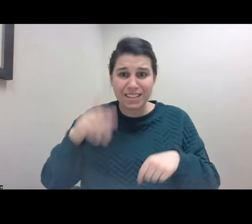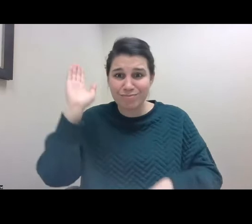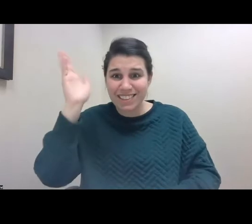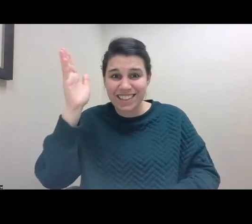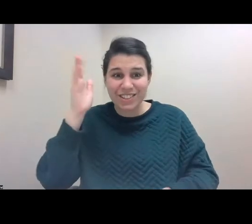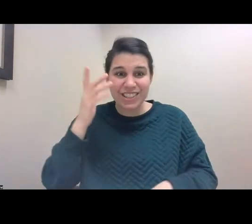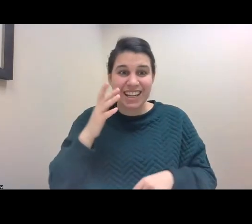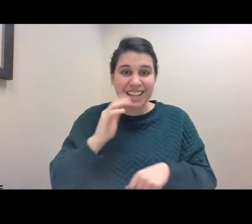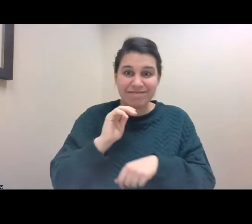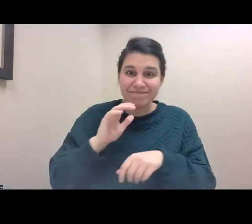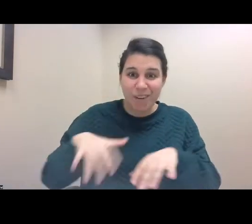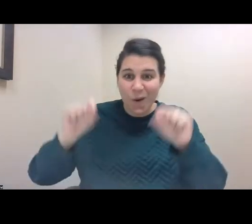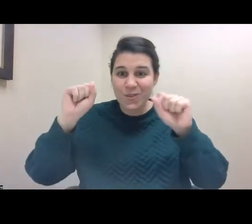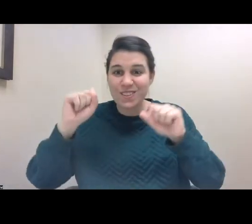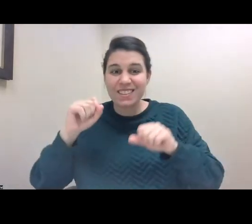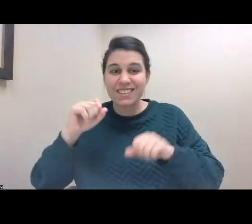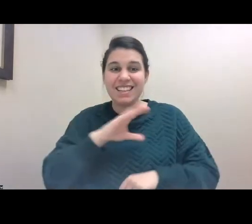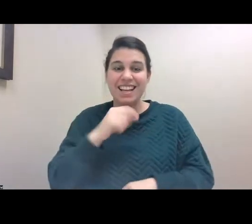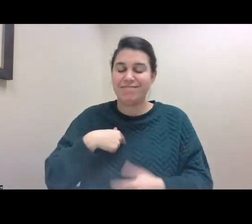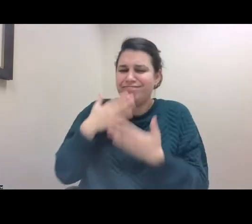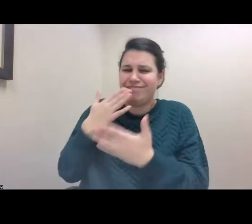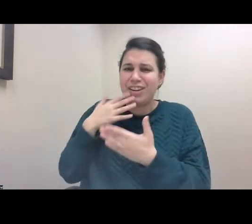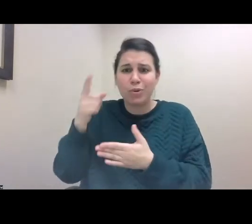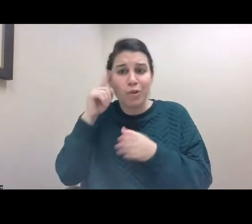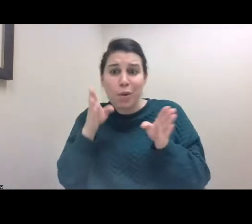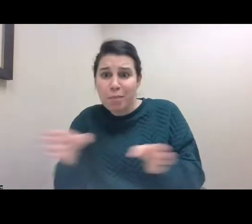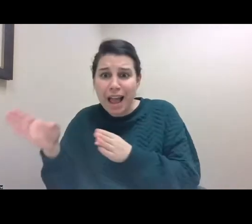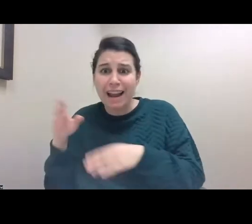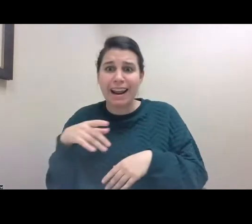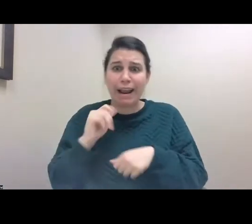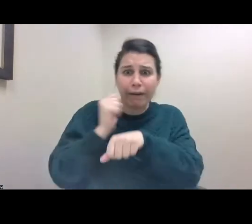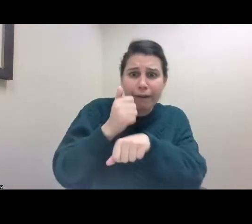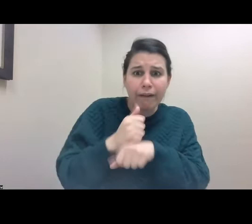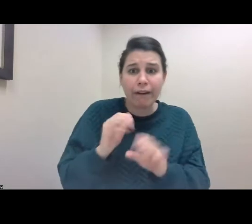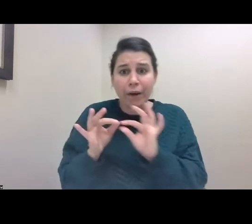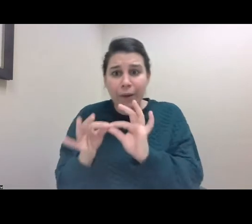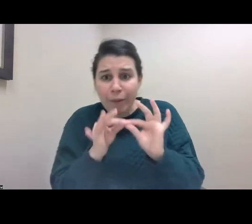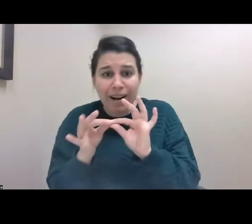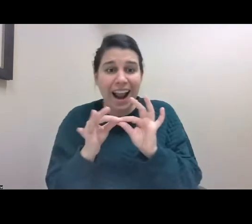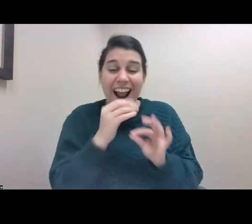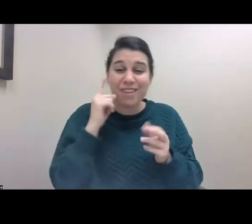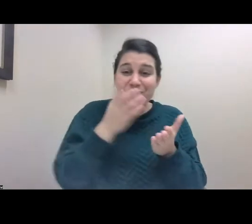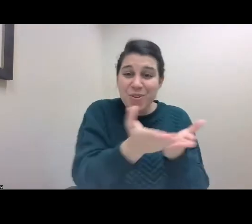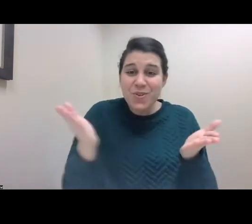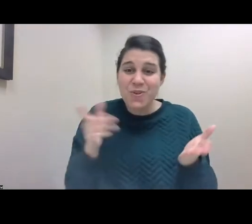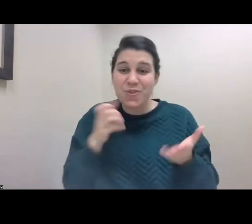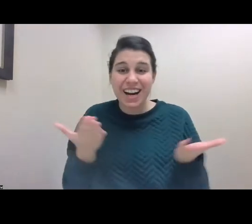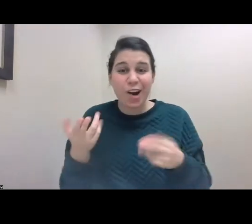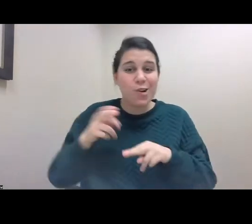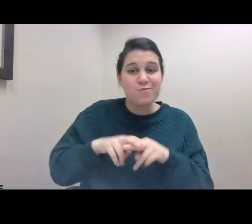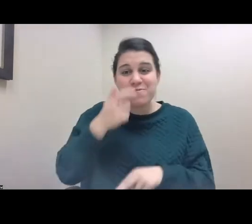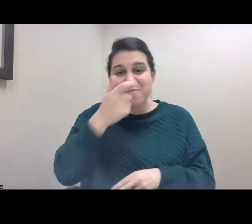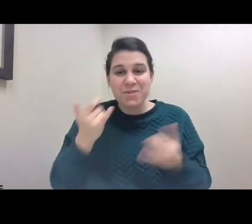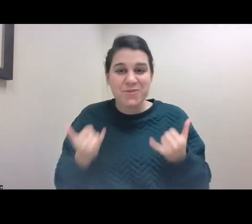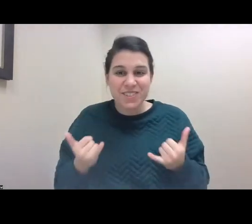deepest gratitude to all the way from planning, logistics, and to all of you for devoting this time